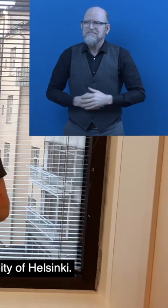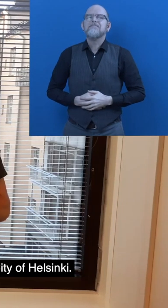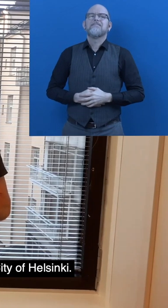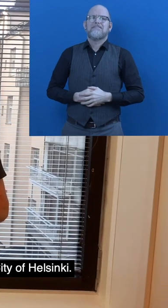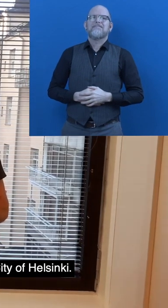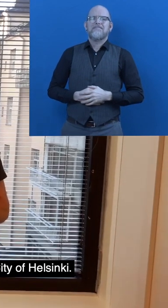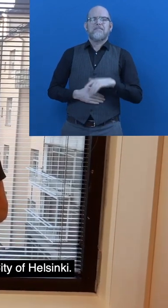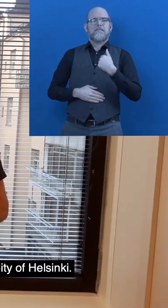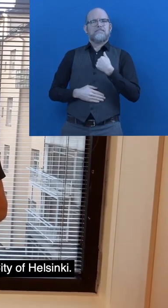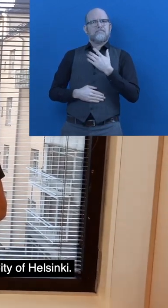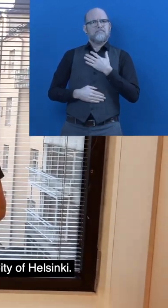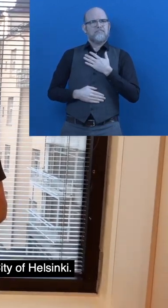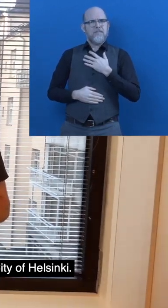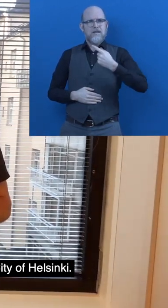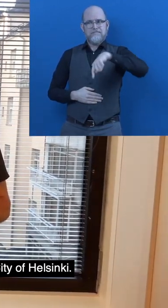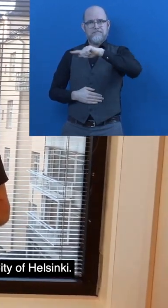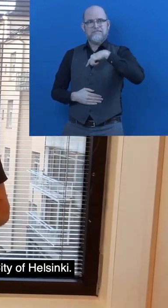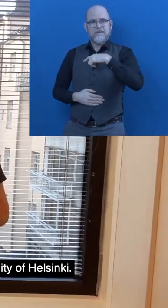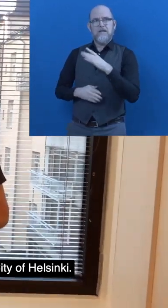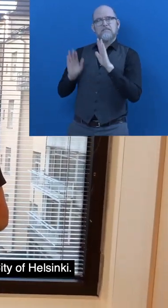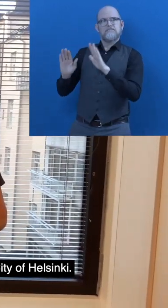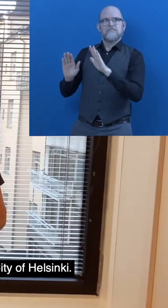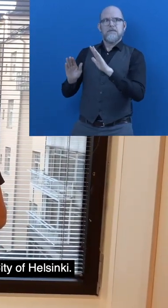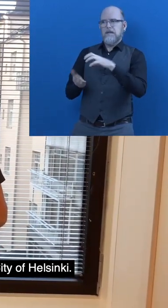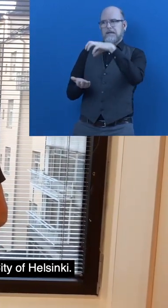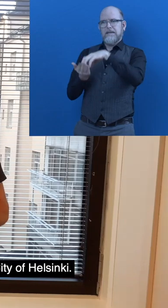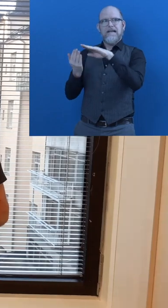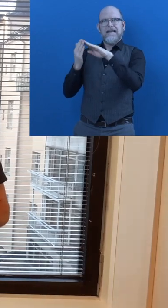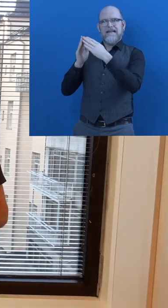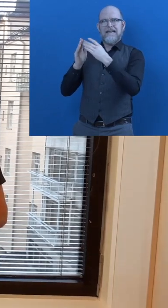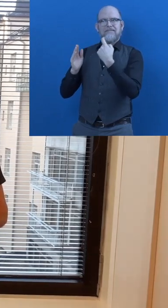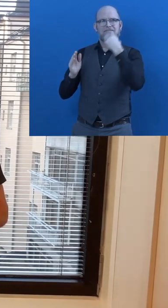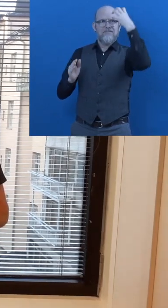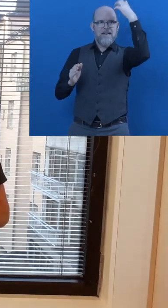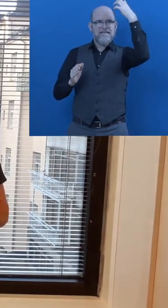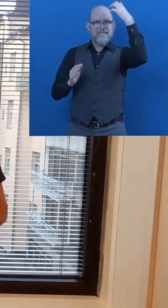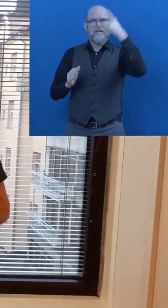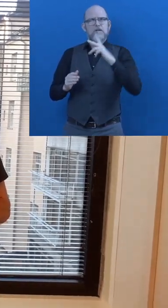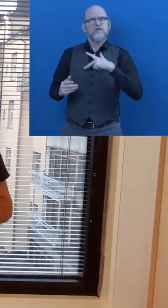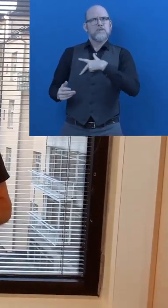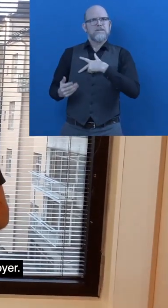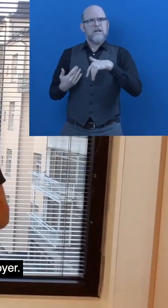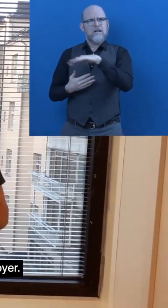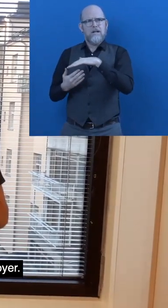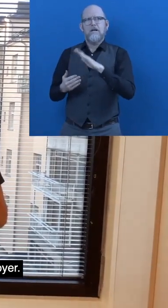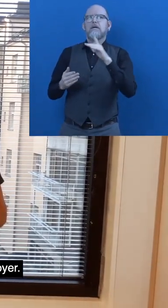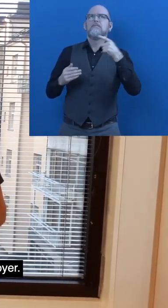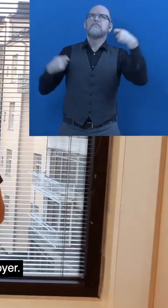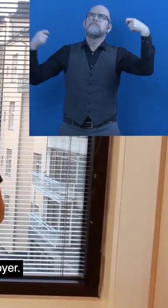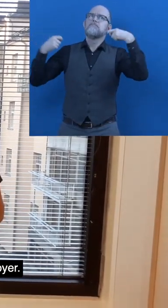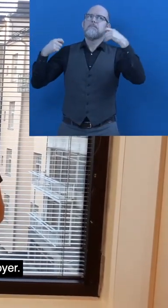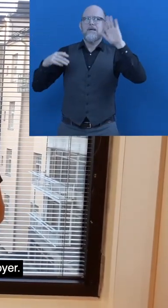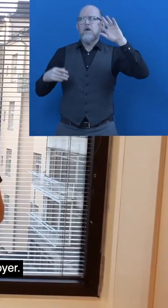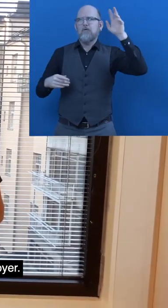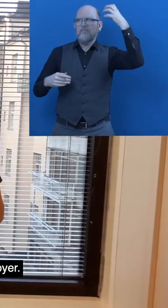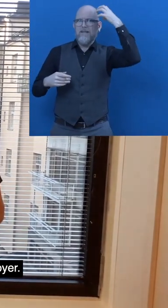We are a part of the Social and Healthcare Division at the city of Helsinki. We have a permanent budget funding. It's cost free